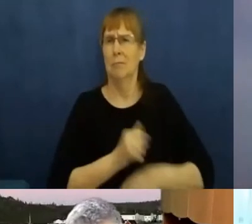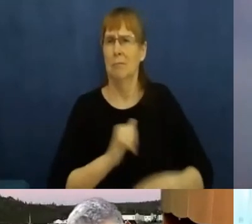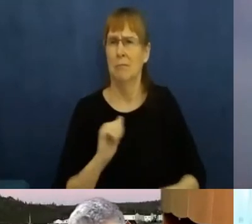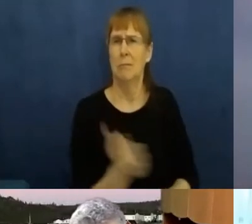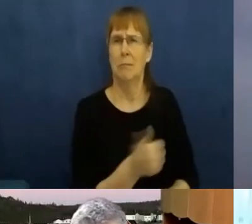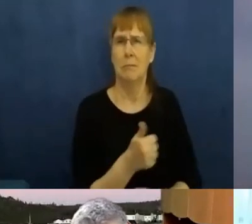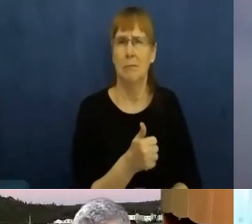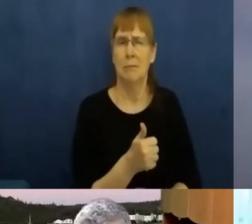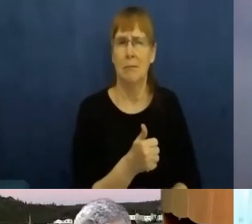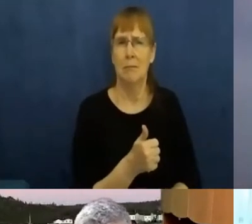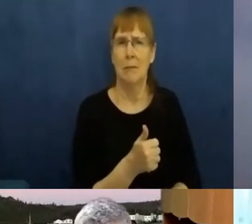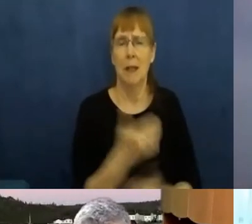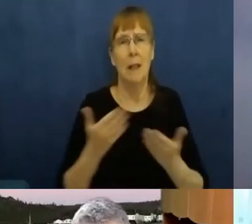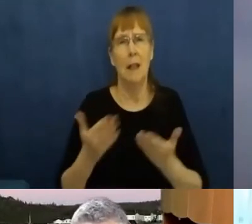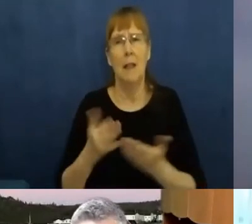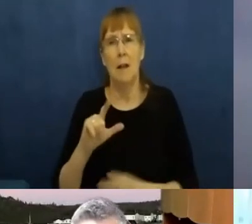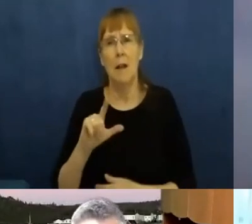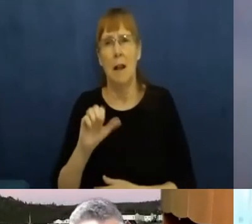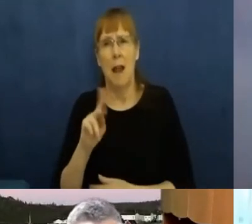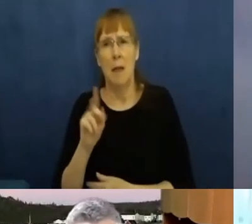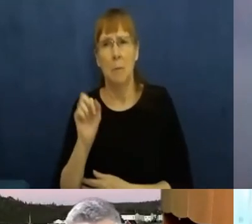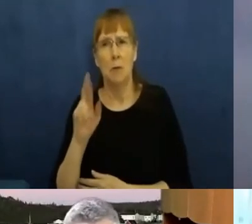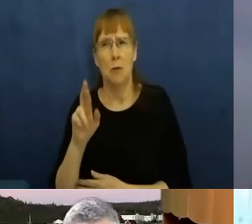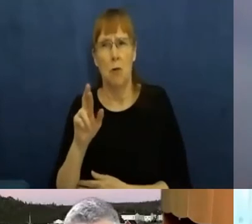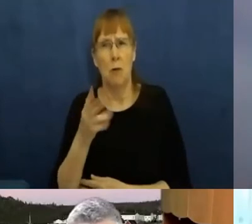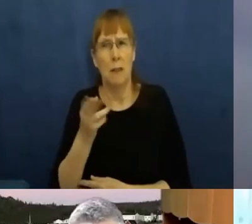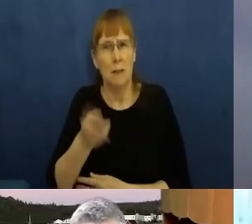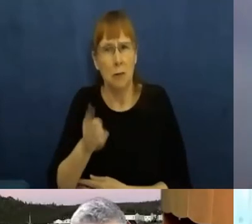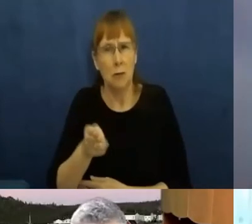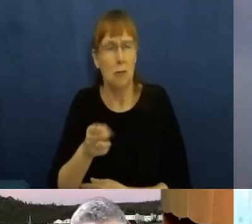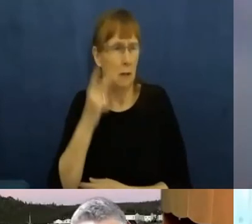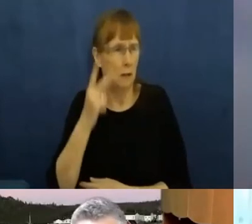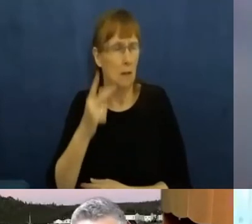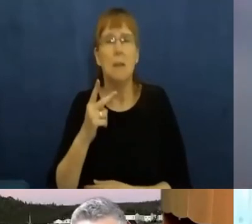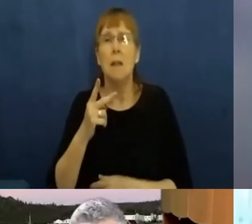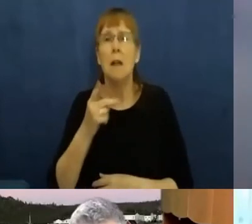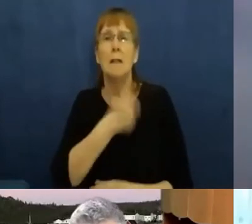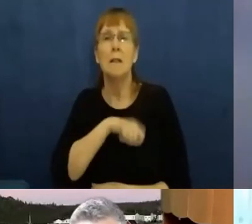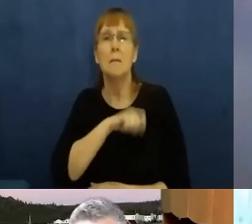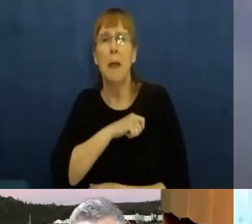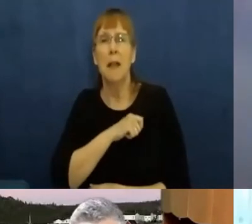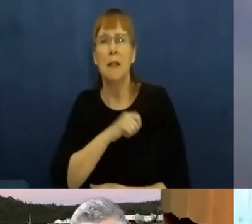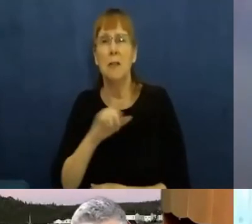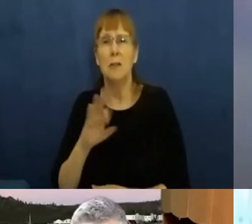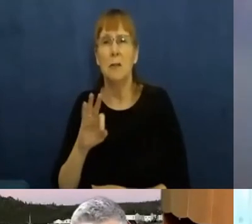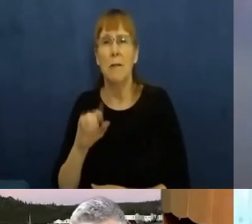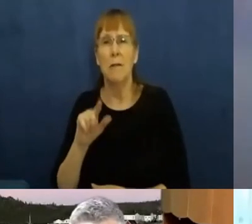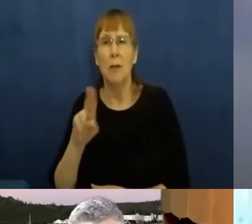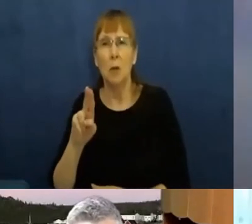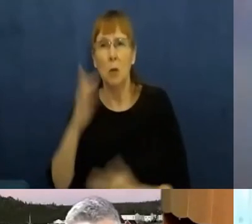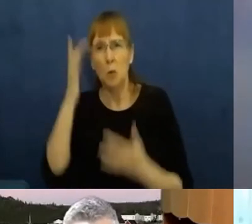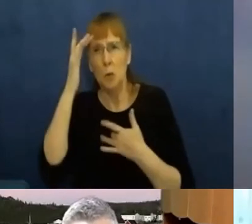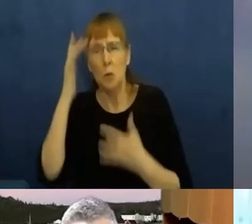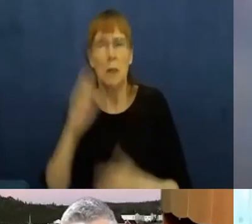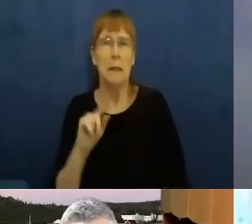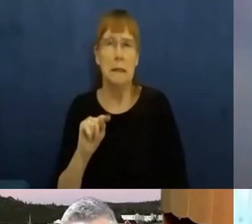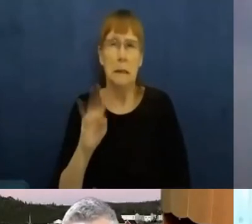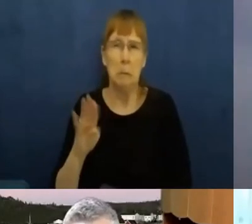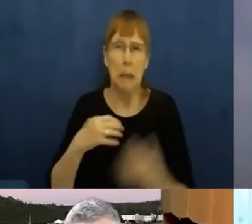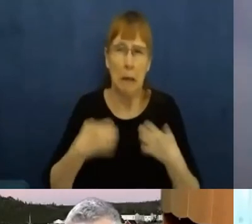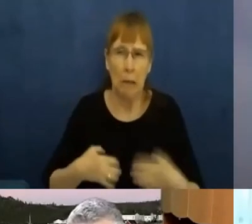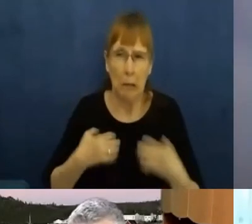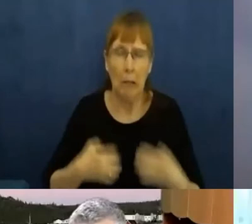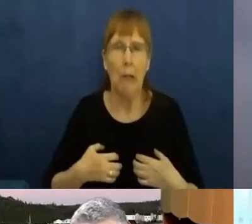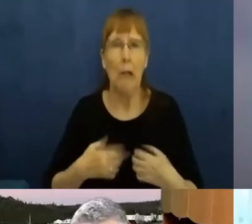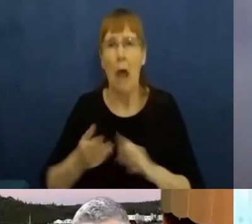through things like the Spanish flu and other health crisis like tuberculosis and high suicide rates that we